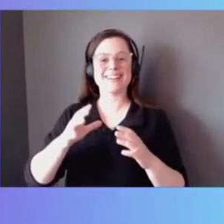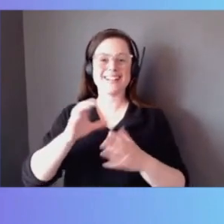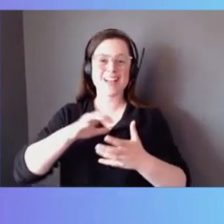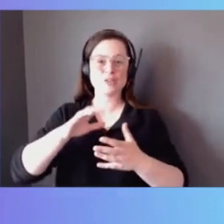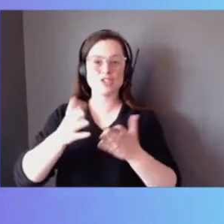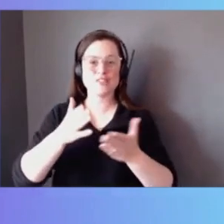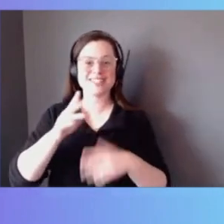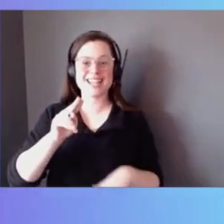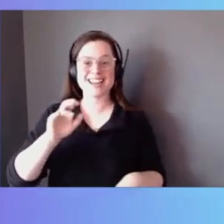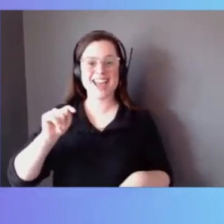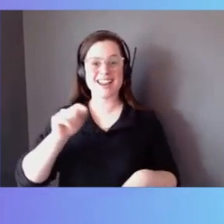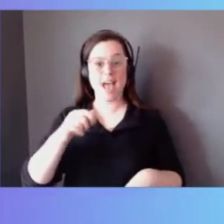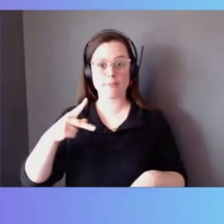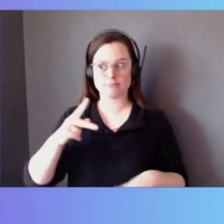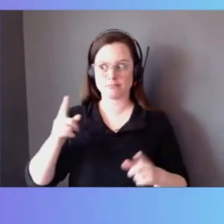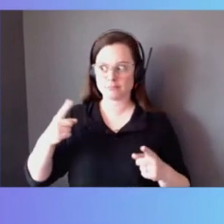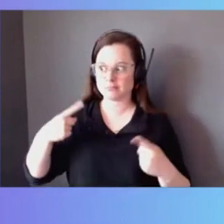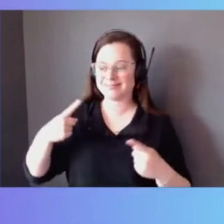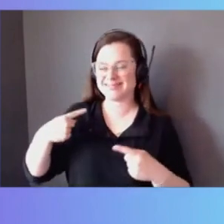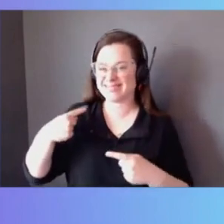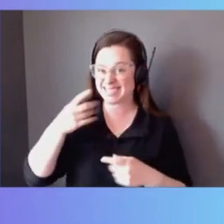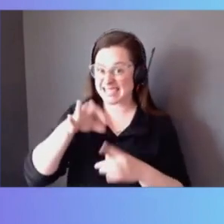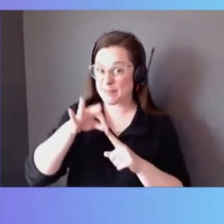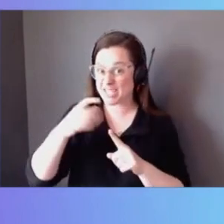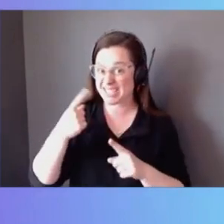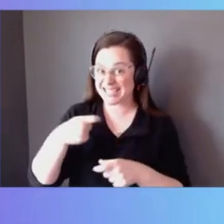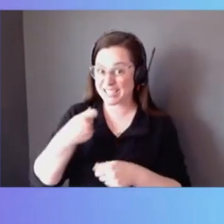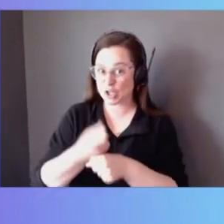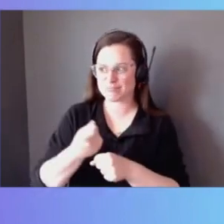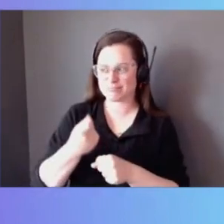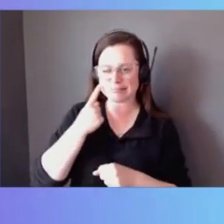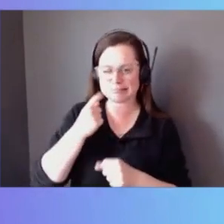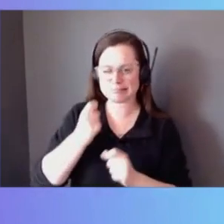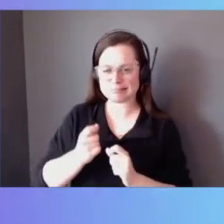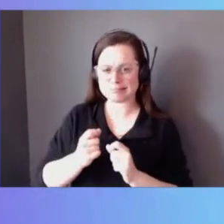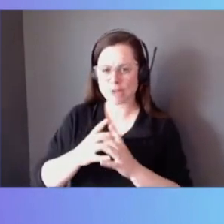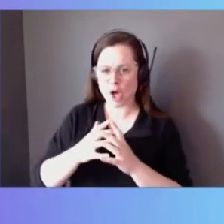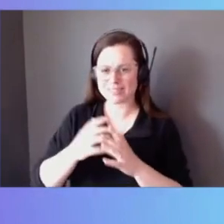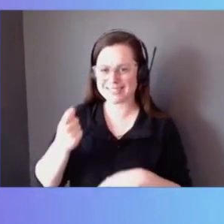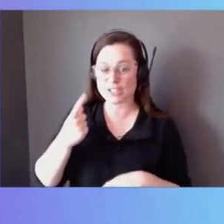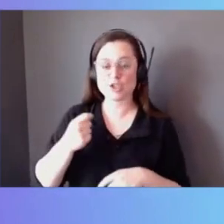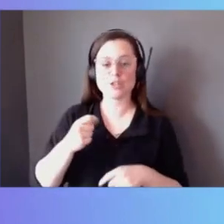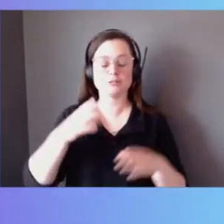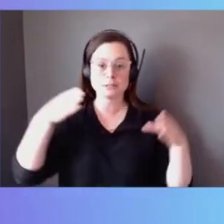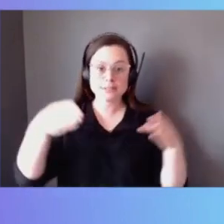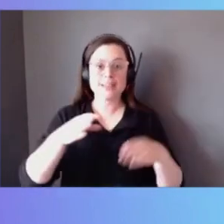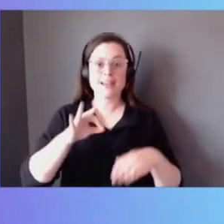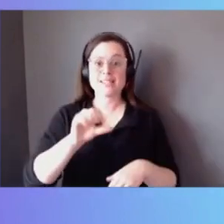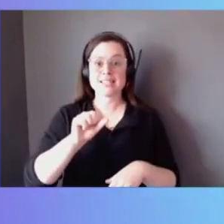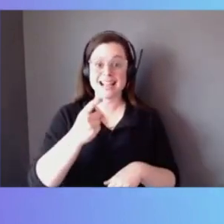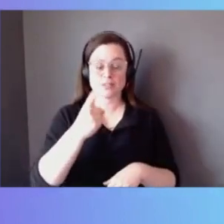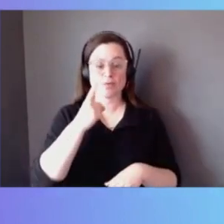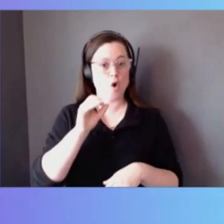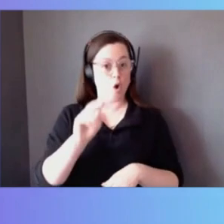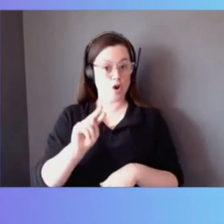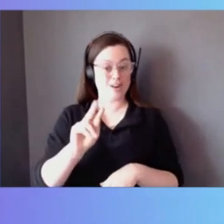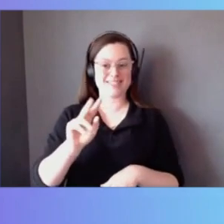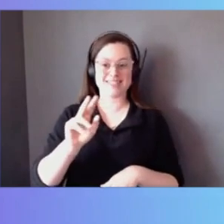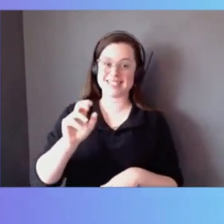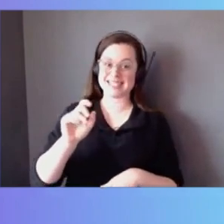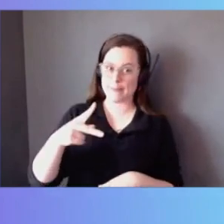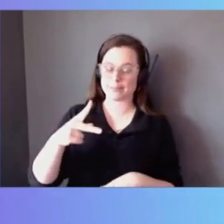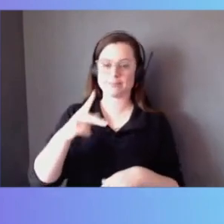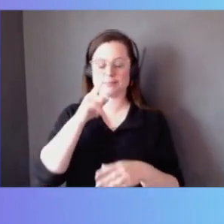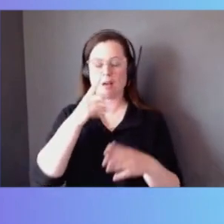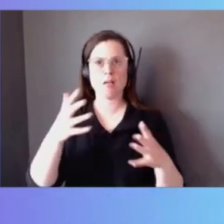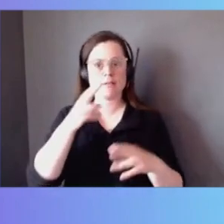time, especially over the last year since it was launched last year, has been spent on FSx for ONTAP. So, it's been a lot of fun. I'm here